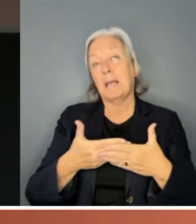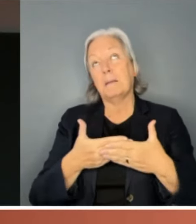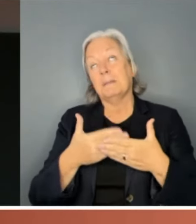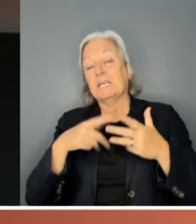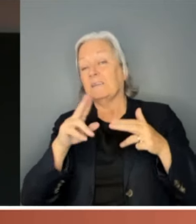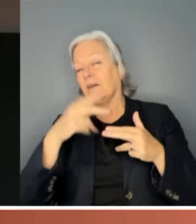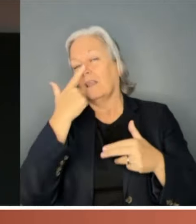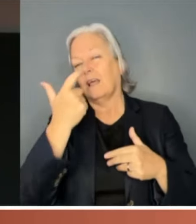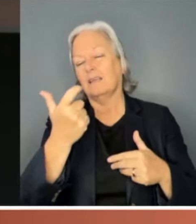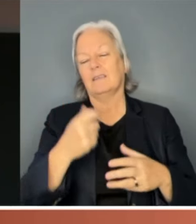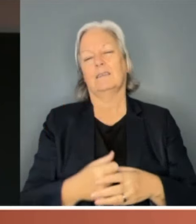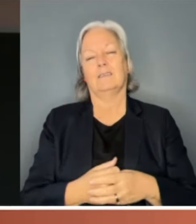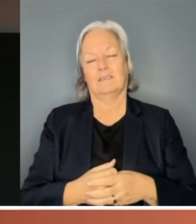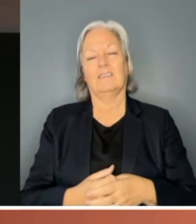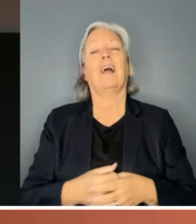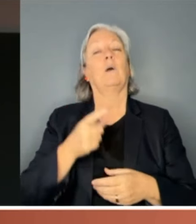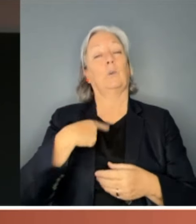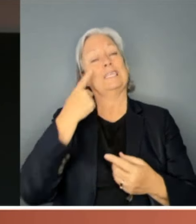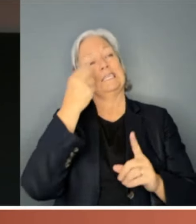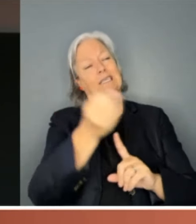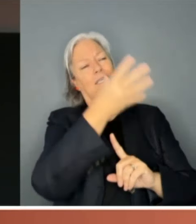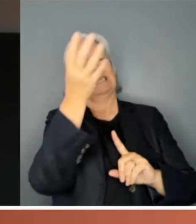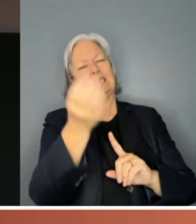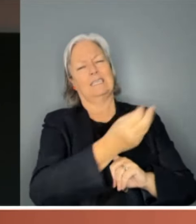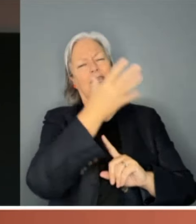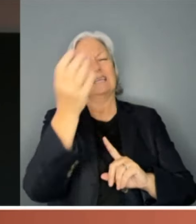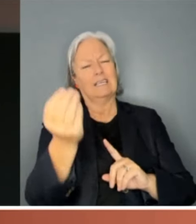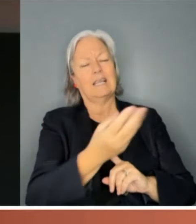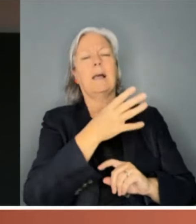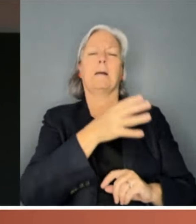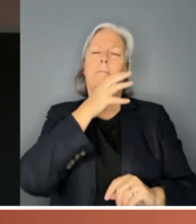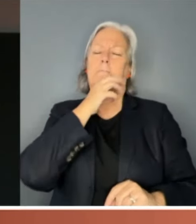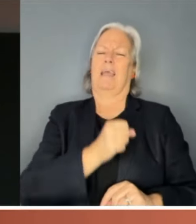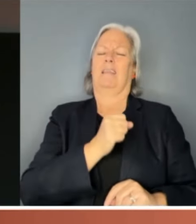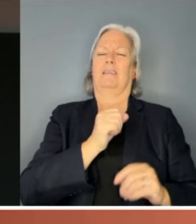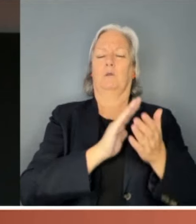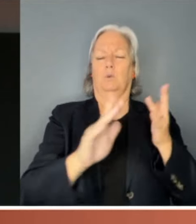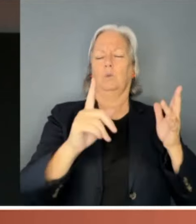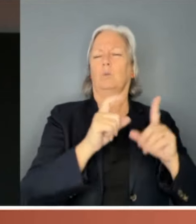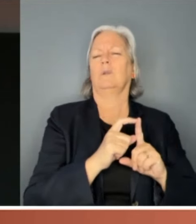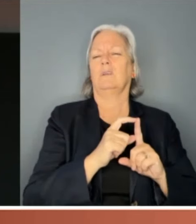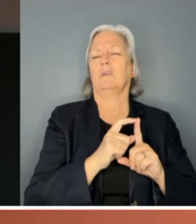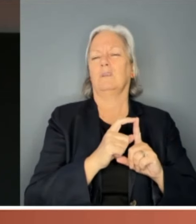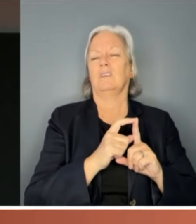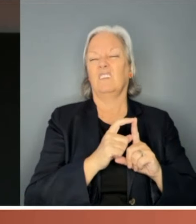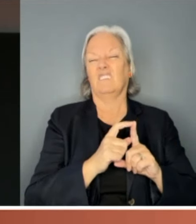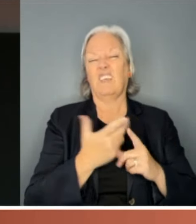Image after image, we watch the performance of manhood, unmistakable maleness.